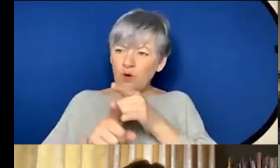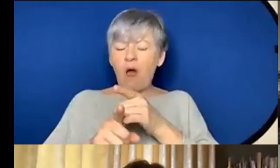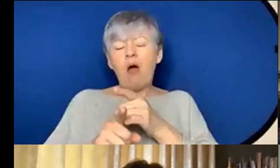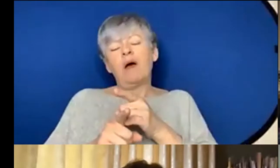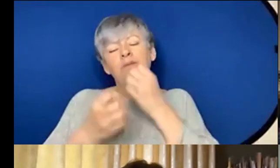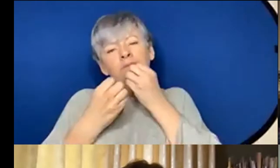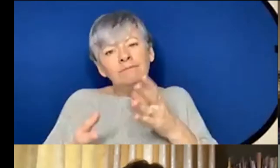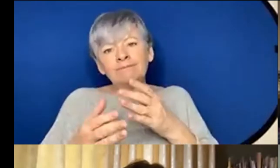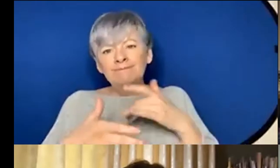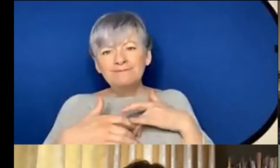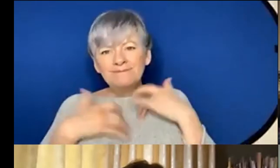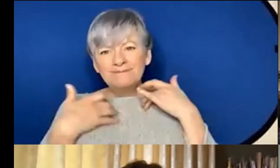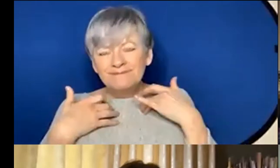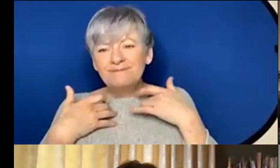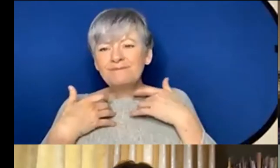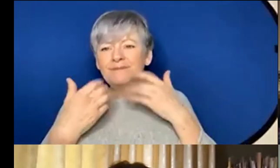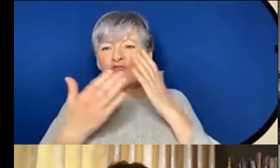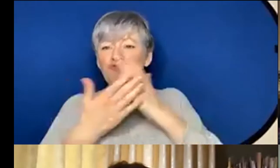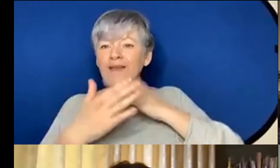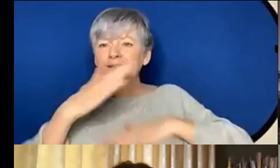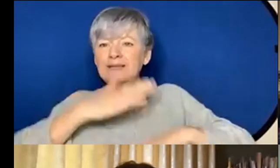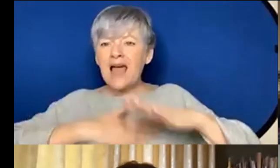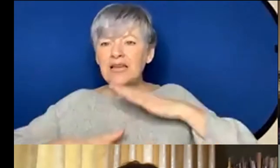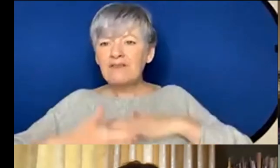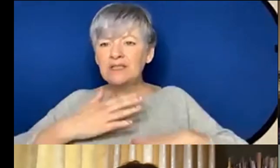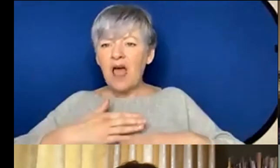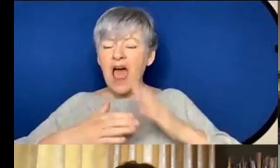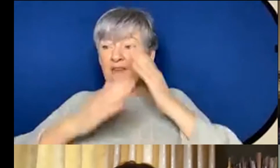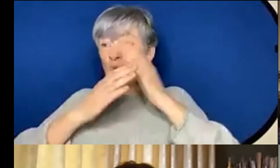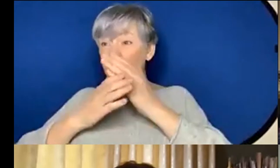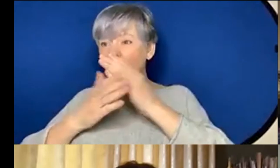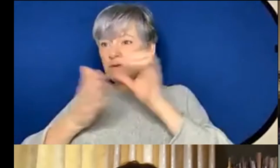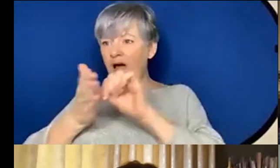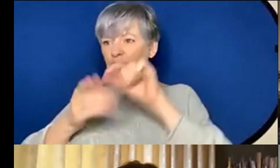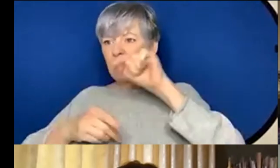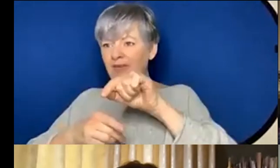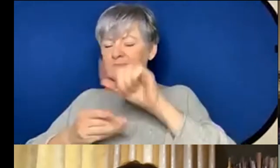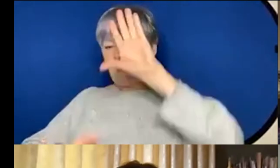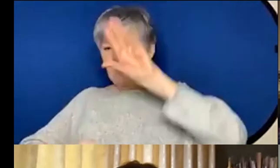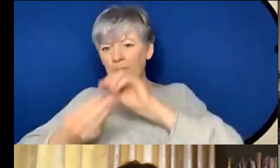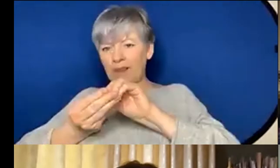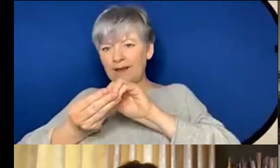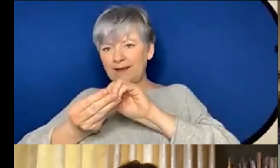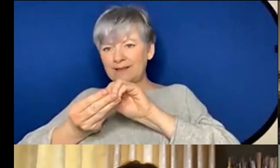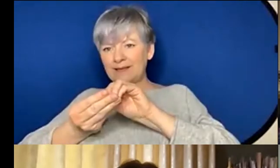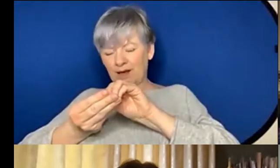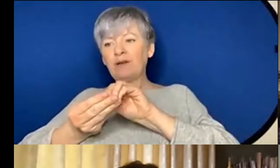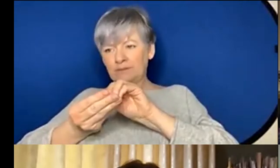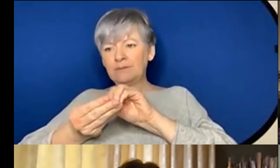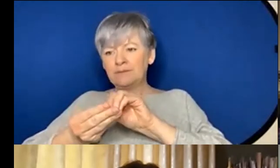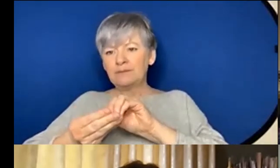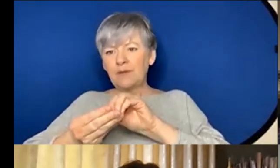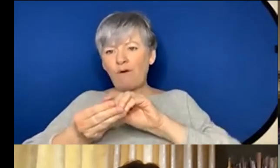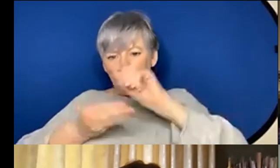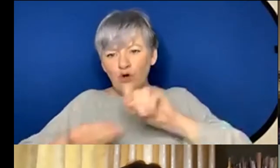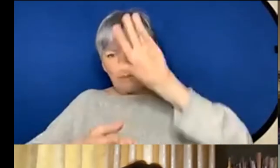it really satisfies the I've worked hard on this and now it's complete element of composition and that kind of